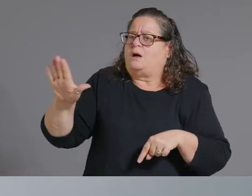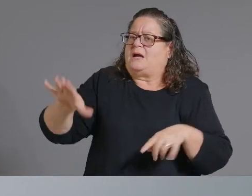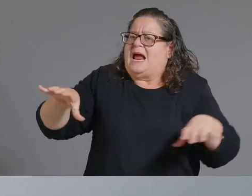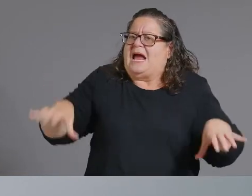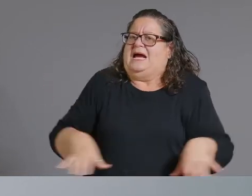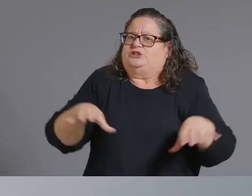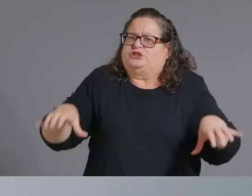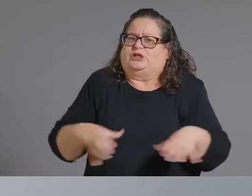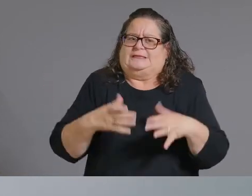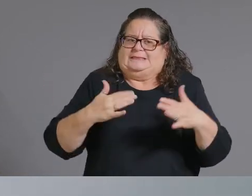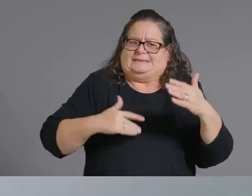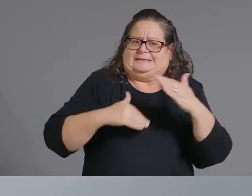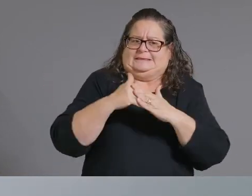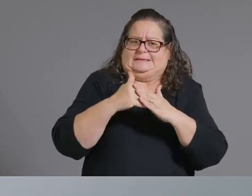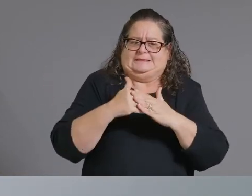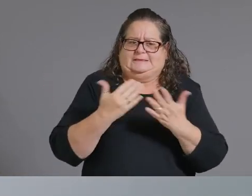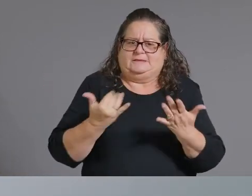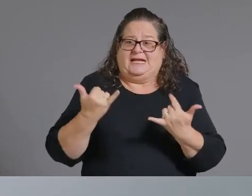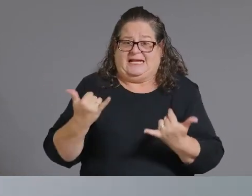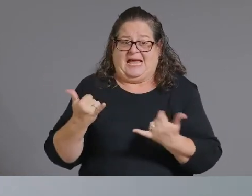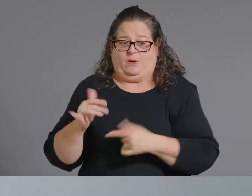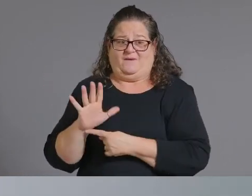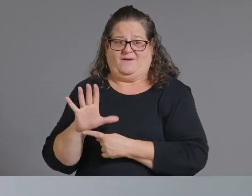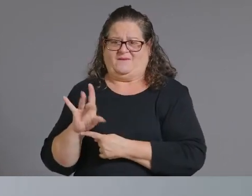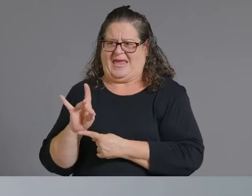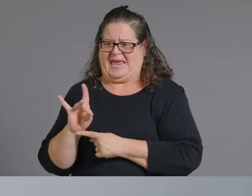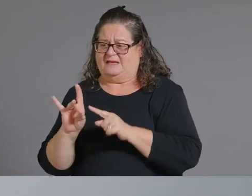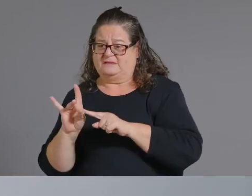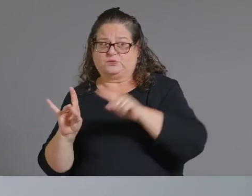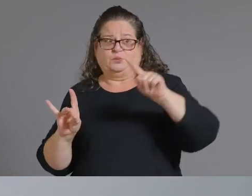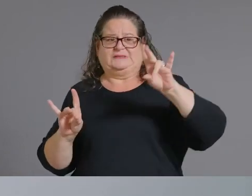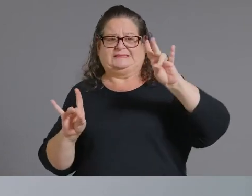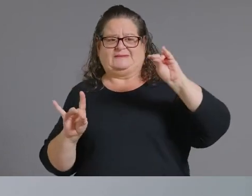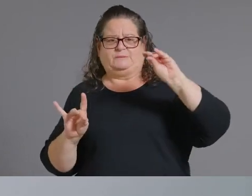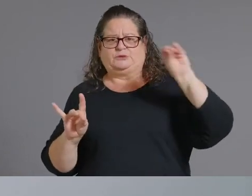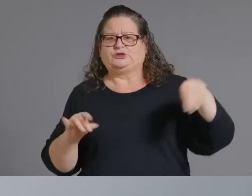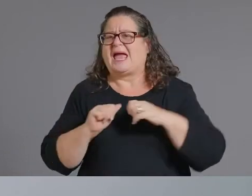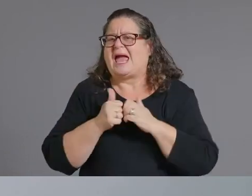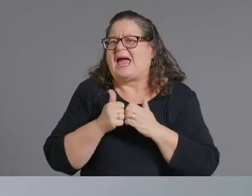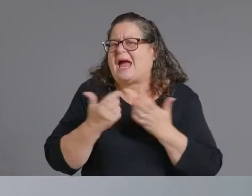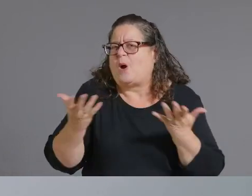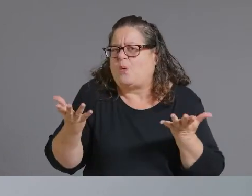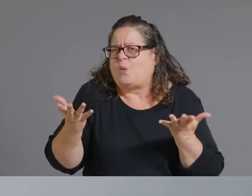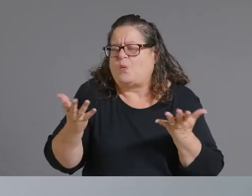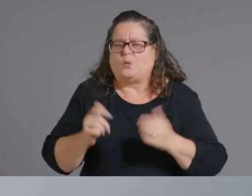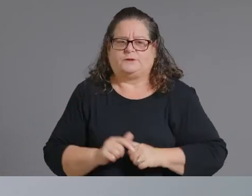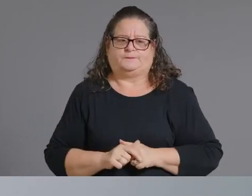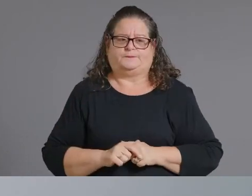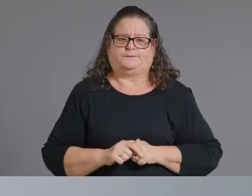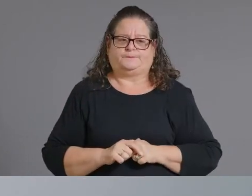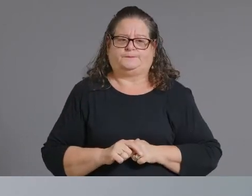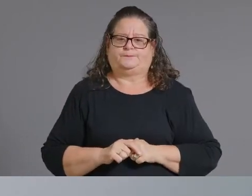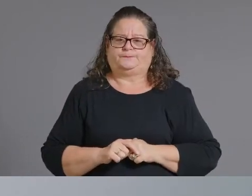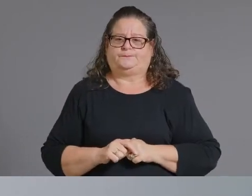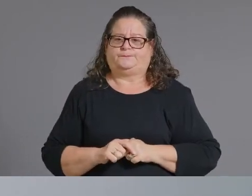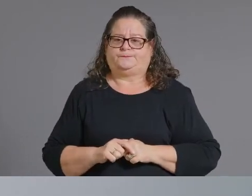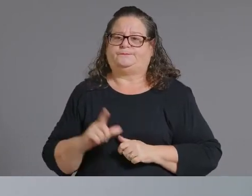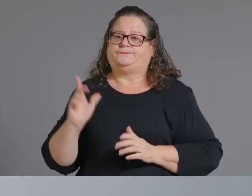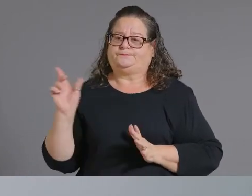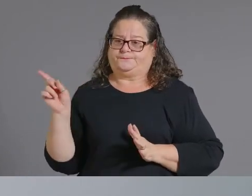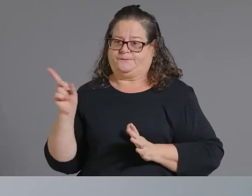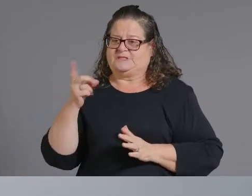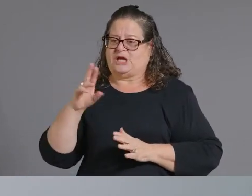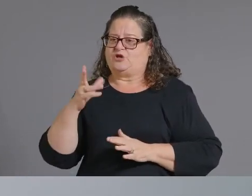58 to 70. so yeah so um you know we've awarded those those contracts to the pop-up providers